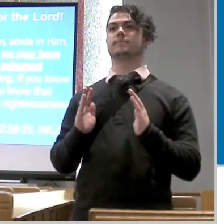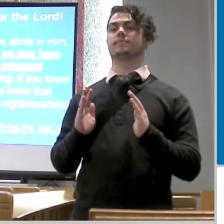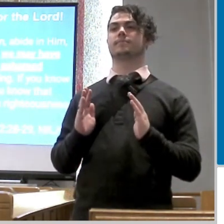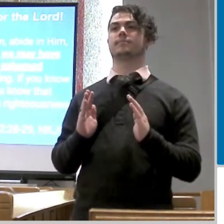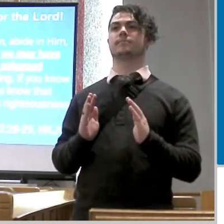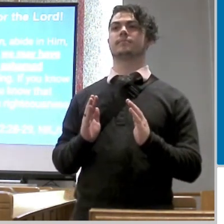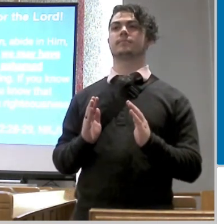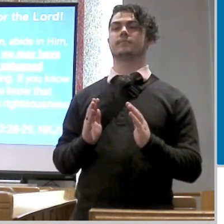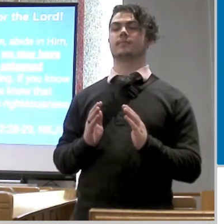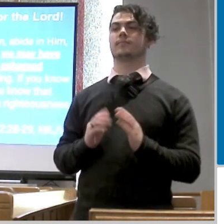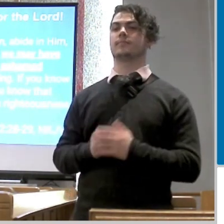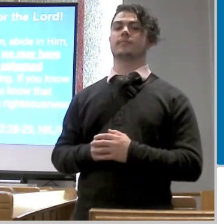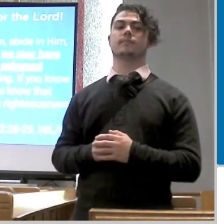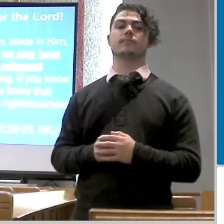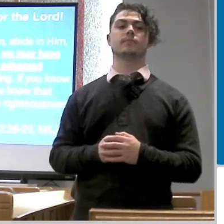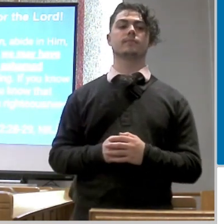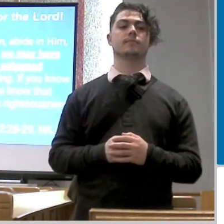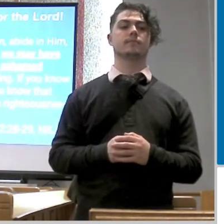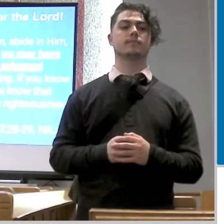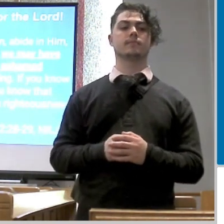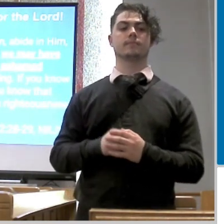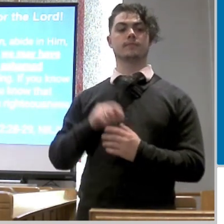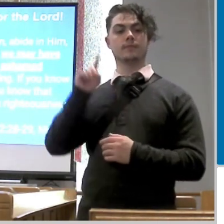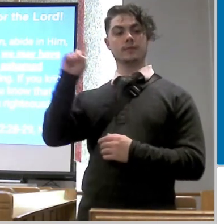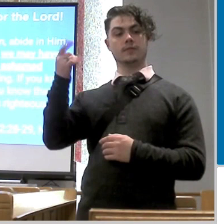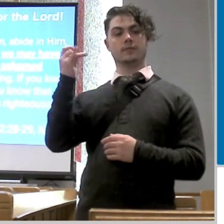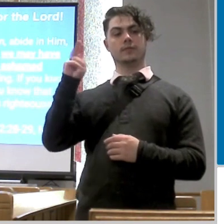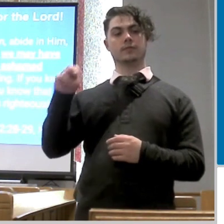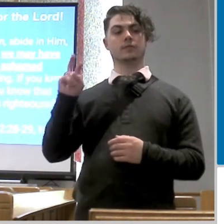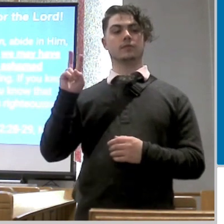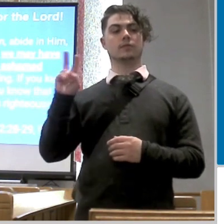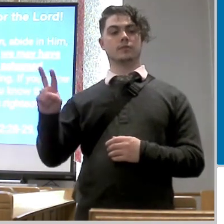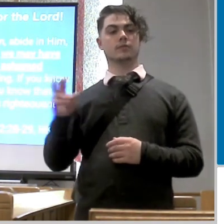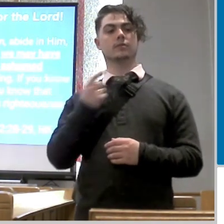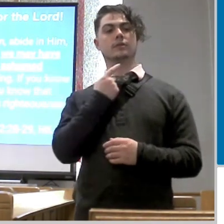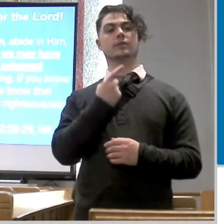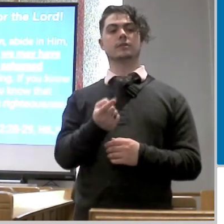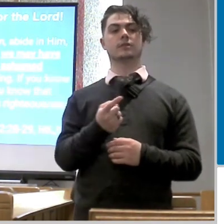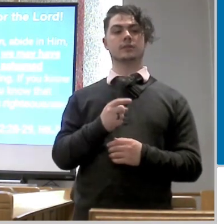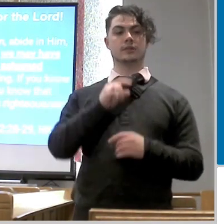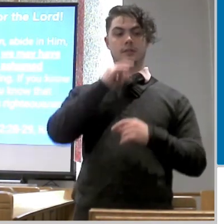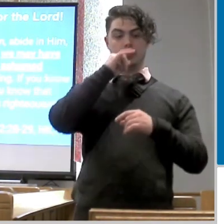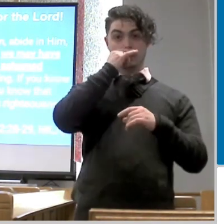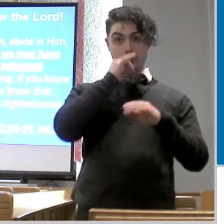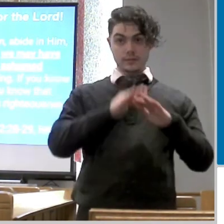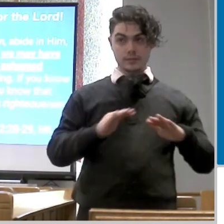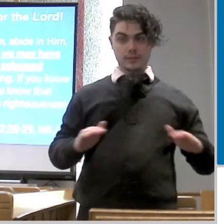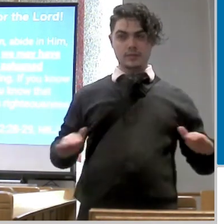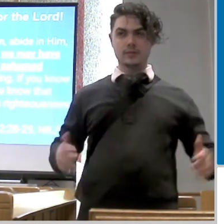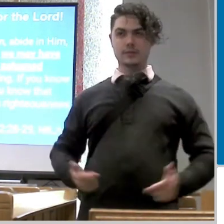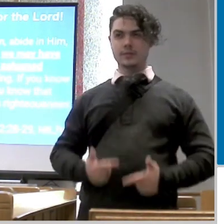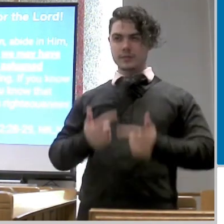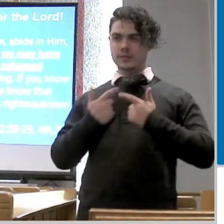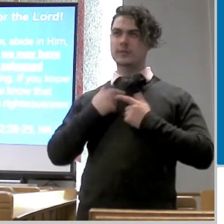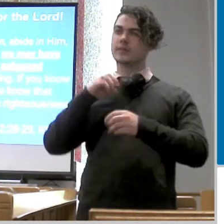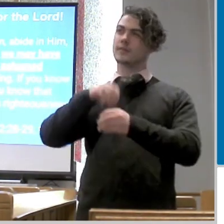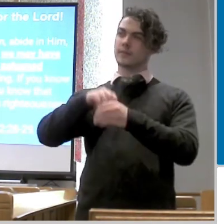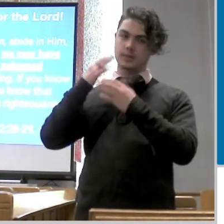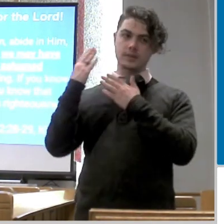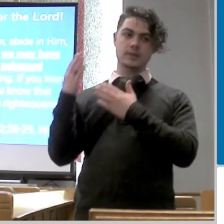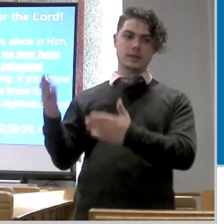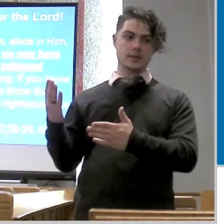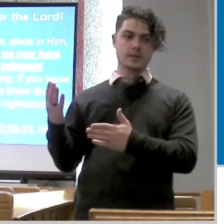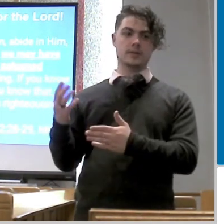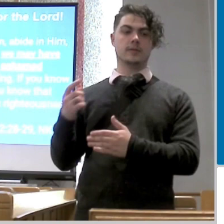focused on is the bigger picture he says and now little children abide in him that when he appears we may have confidence